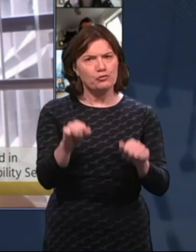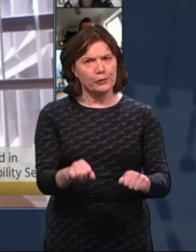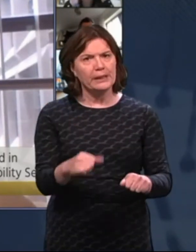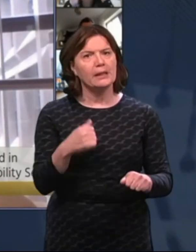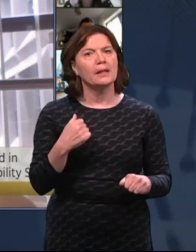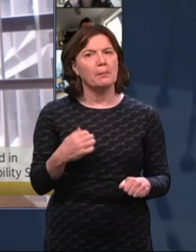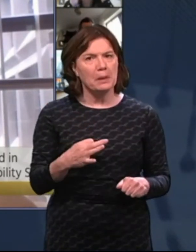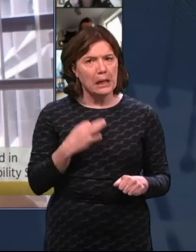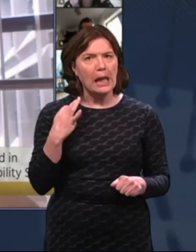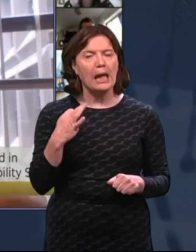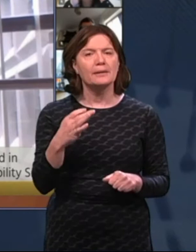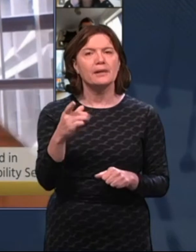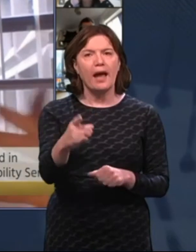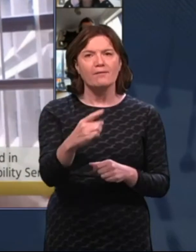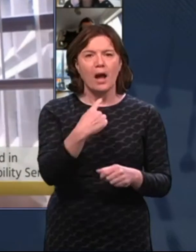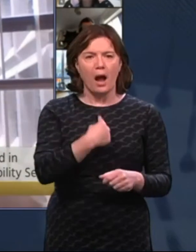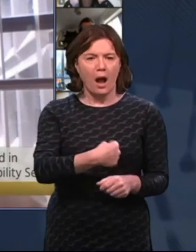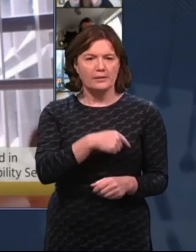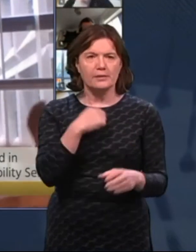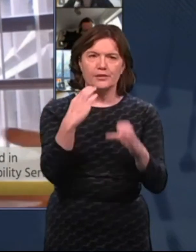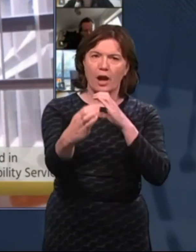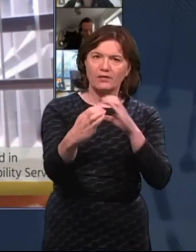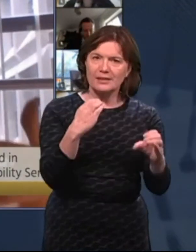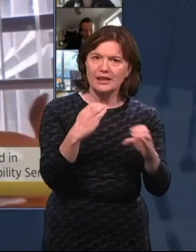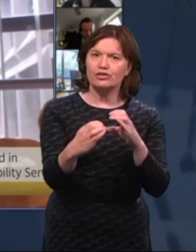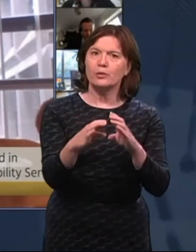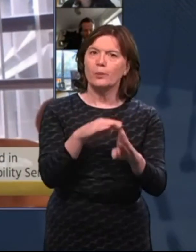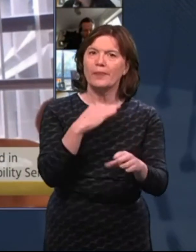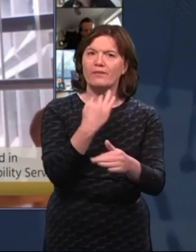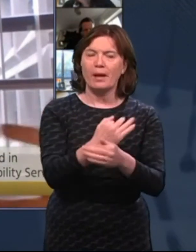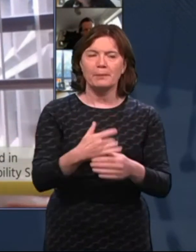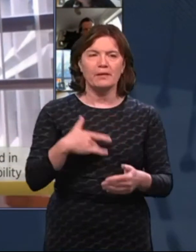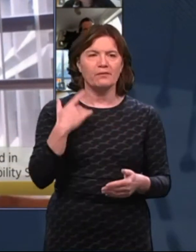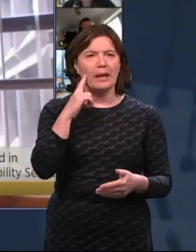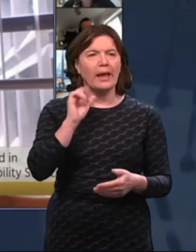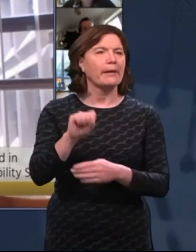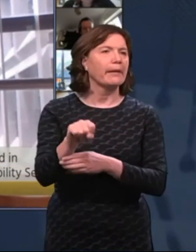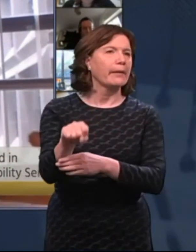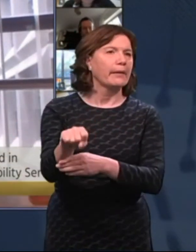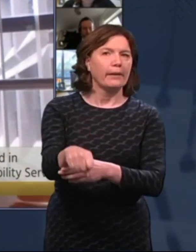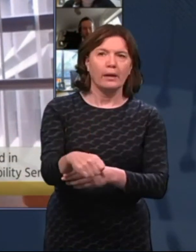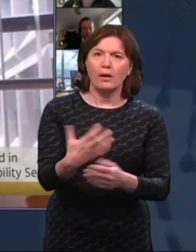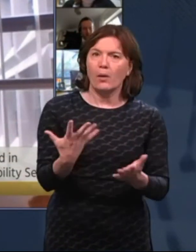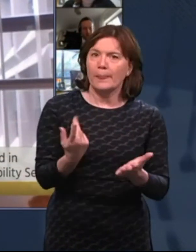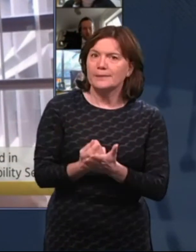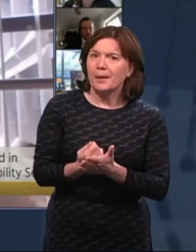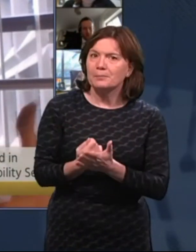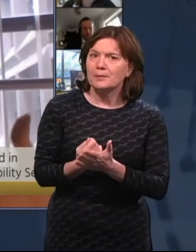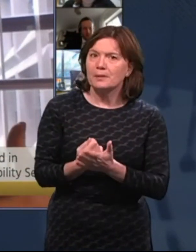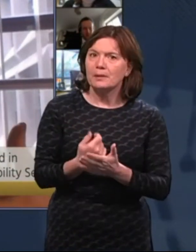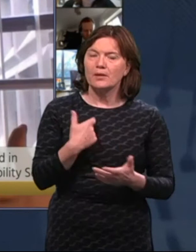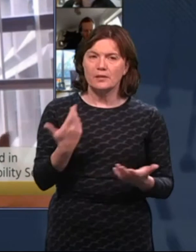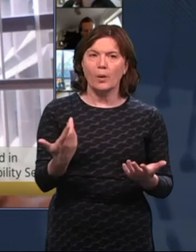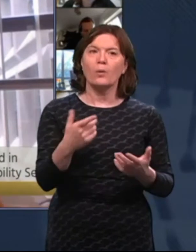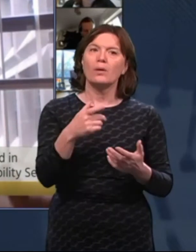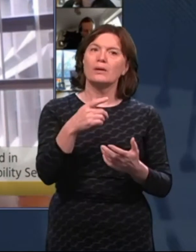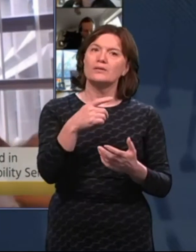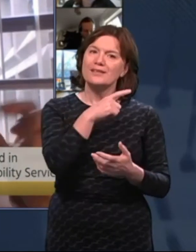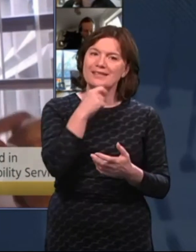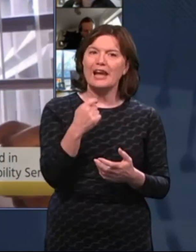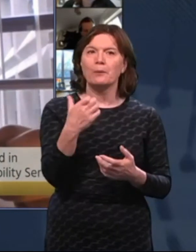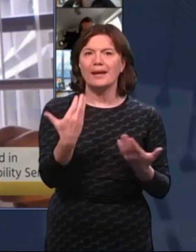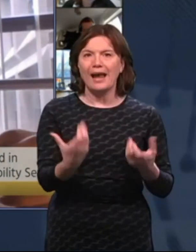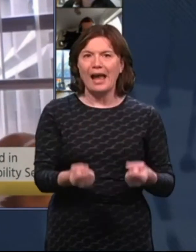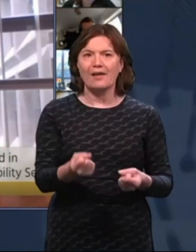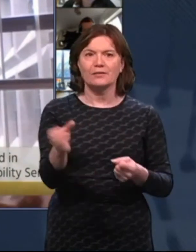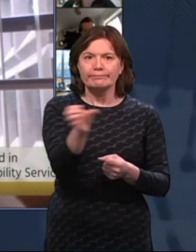families instead of allowing them to kind of be consistently fobbed off by the system when there isn't the staff in place at the moment and we are looking at next year. And